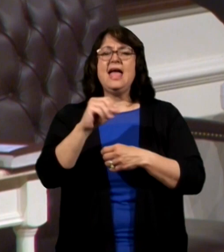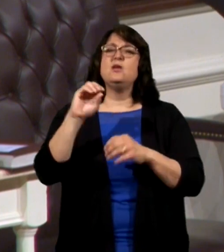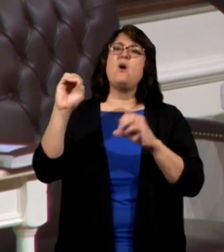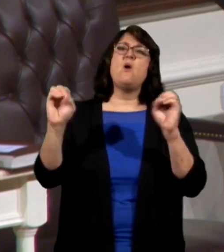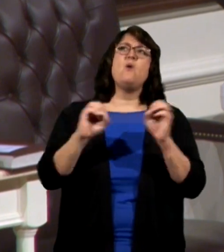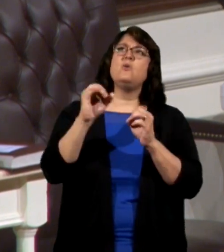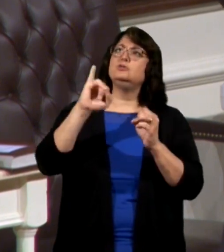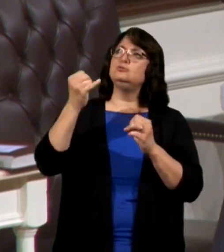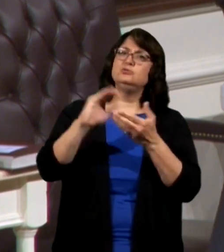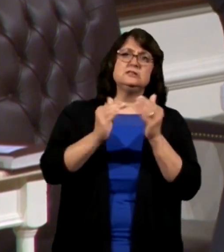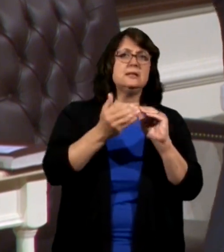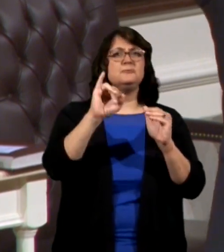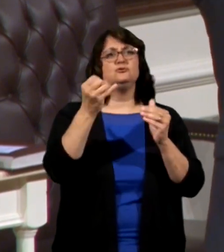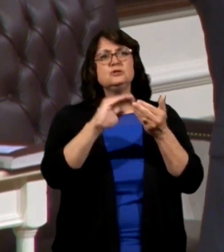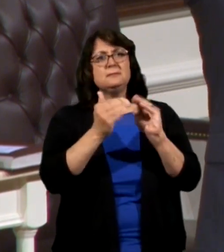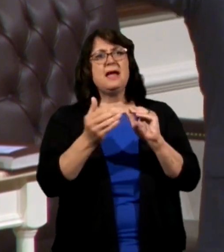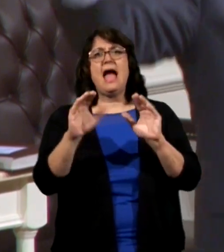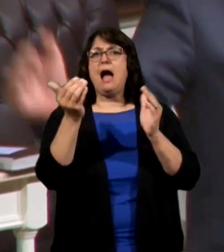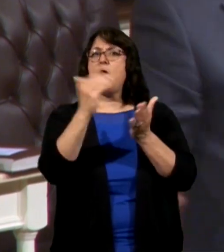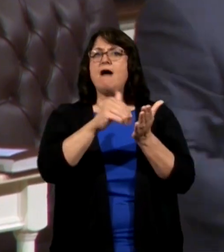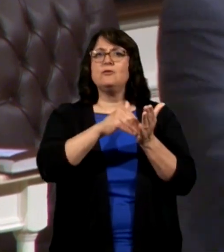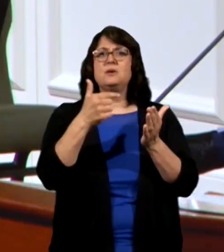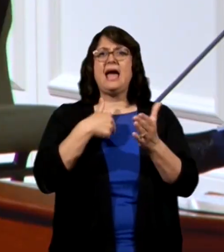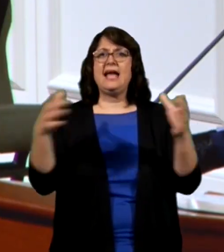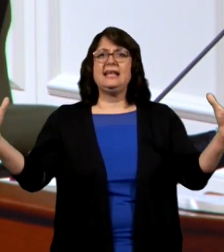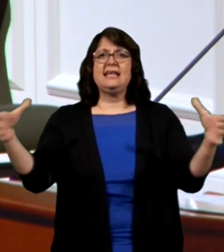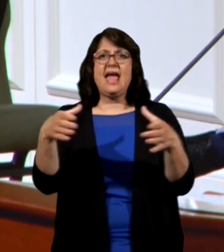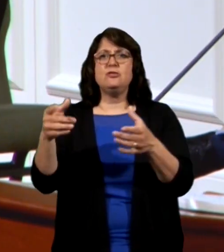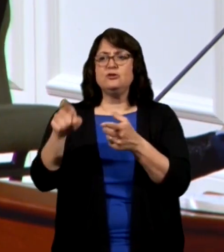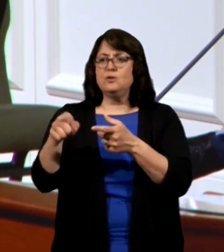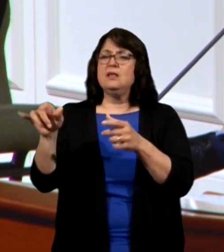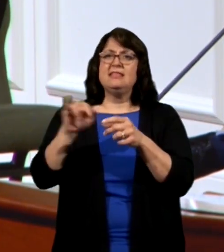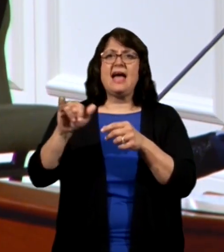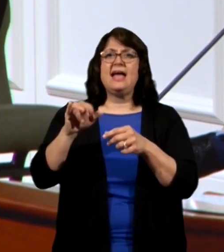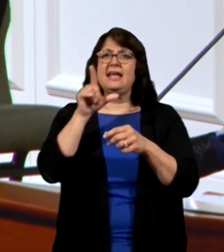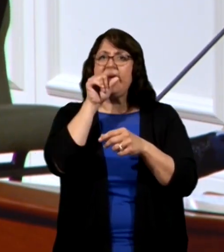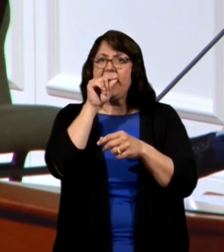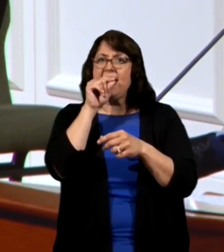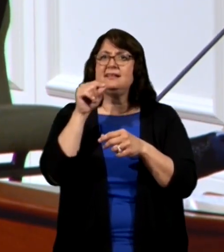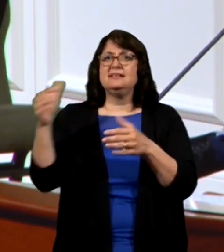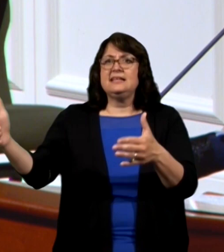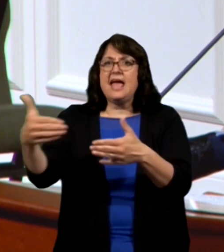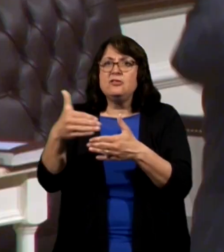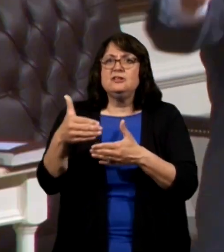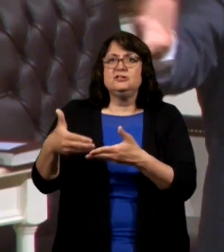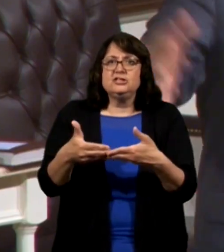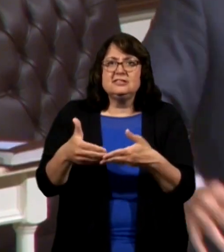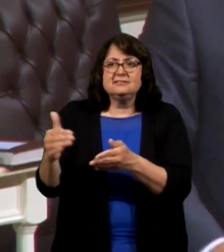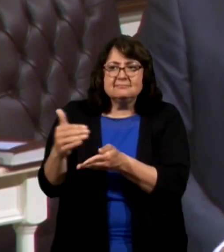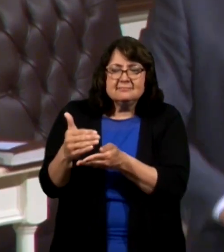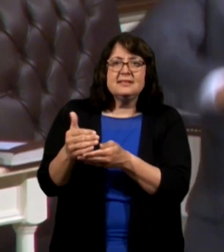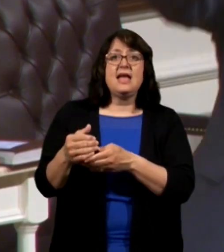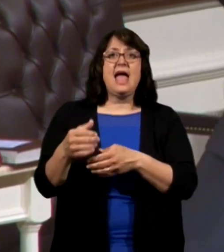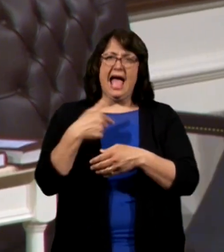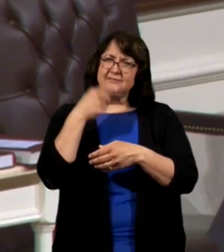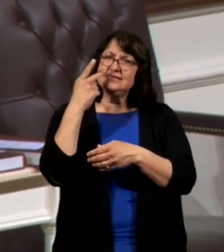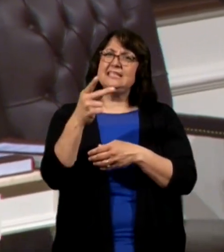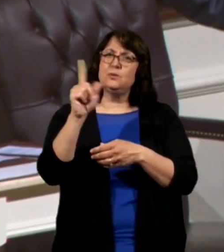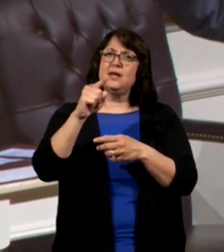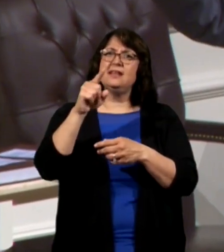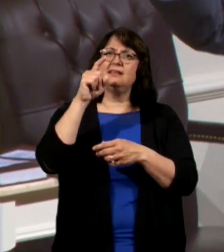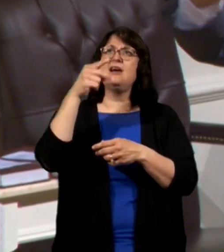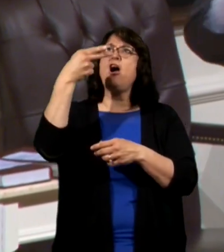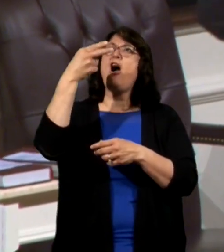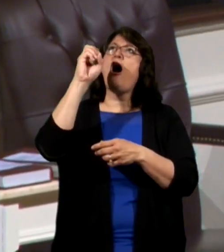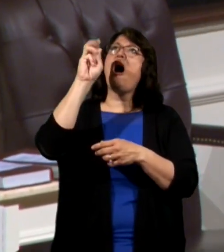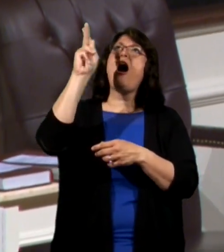Jerusalem, Jerusalem, how often I have gathered you under my wings as a hen doth gather chicks. And I've seen it, you know, where there's a hawk